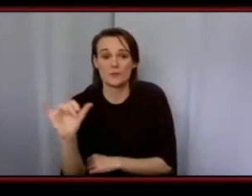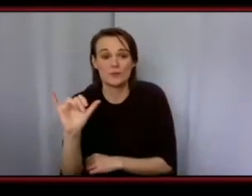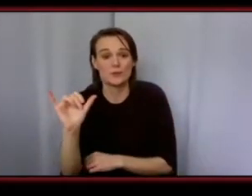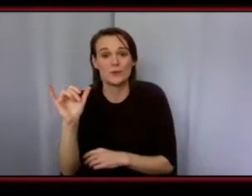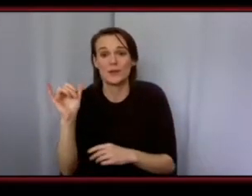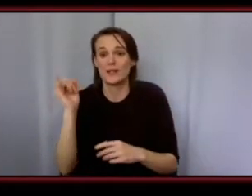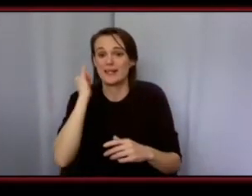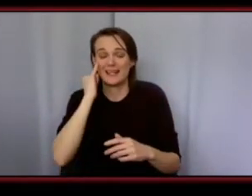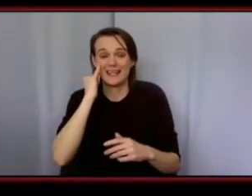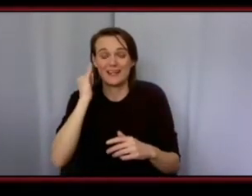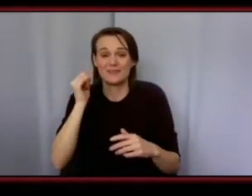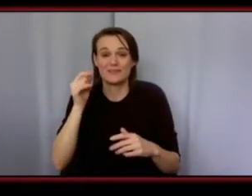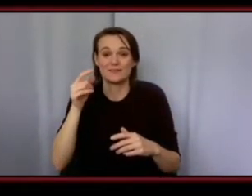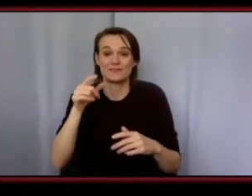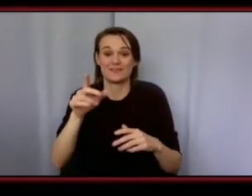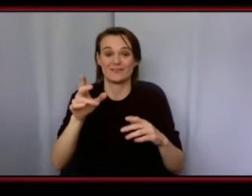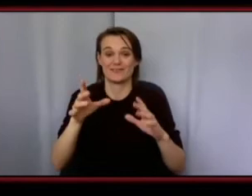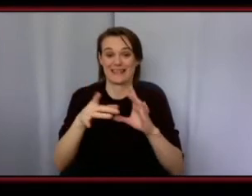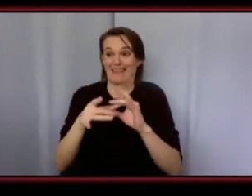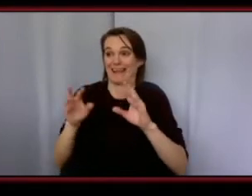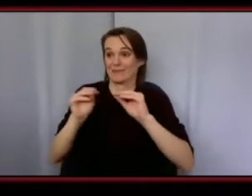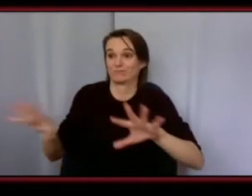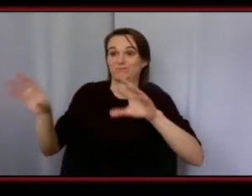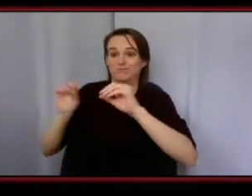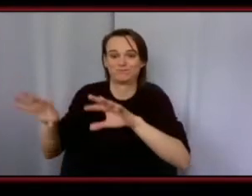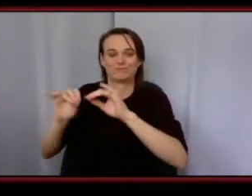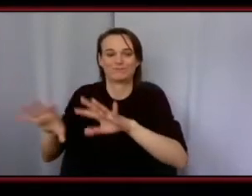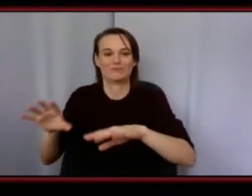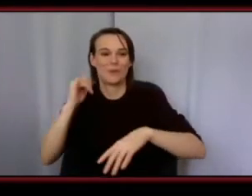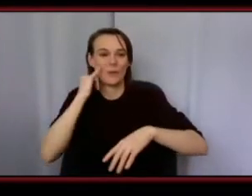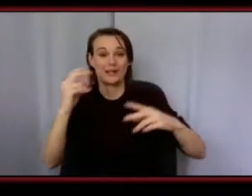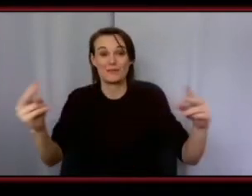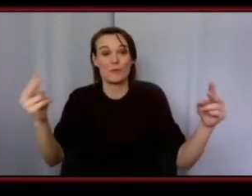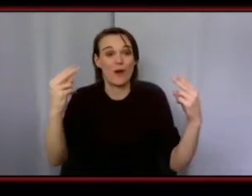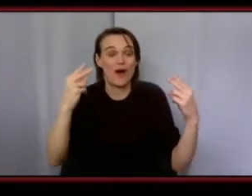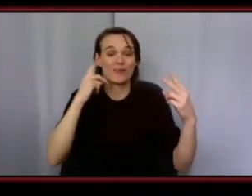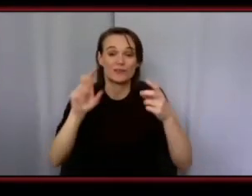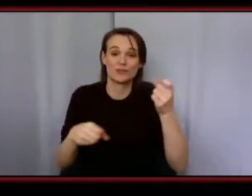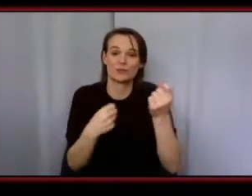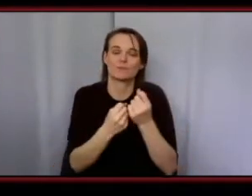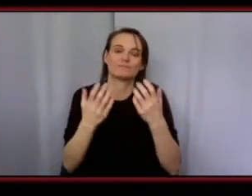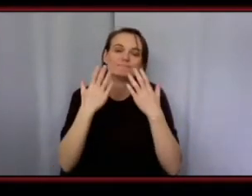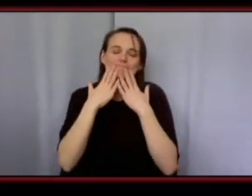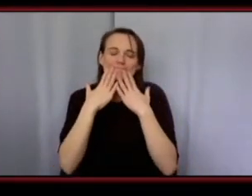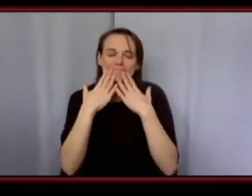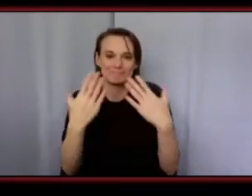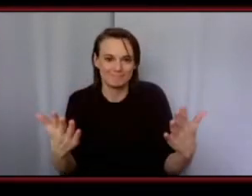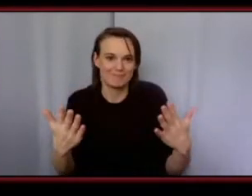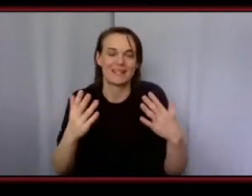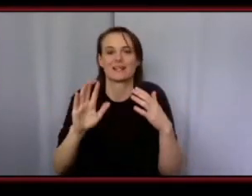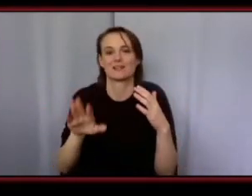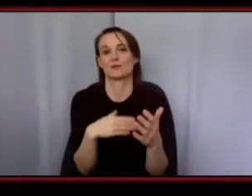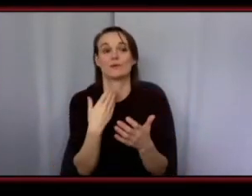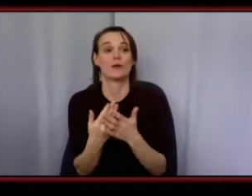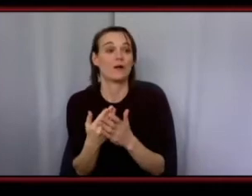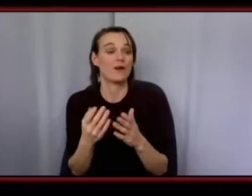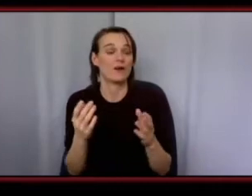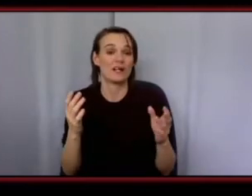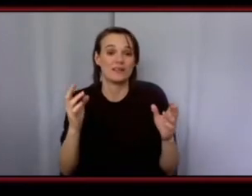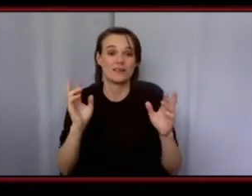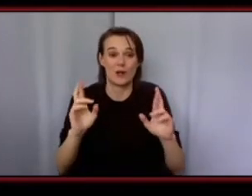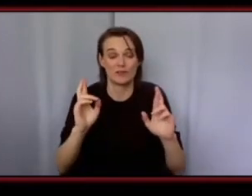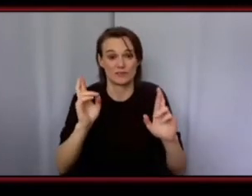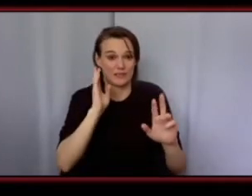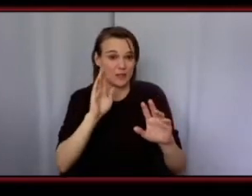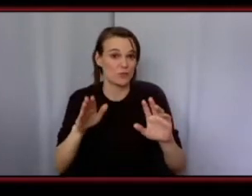event with your network or you know you're just tuning in to support we truly thank you all you know we we hope to continue to do things like this